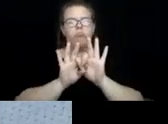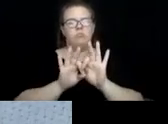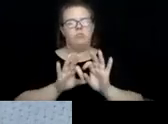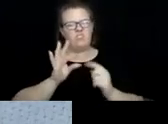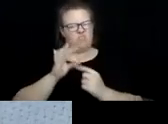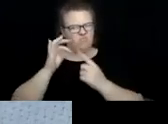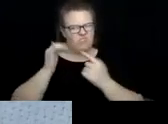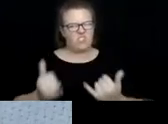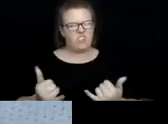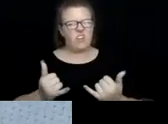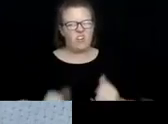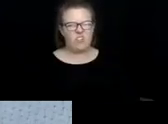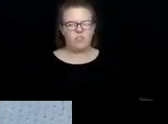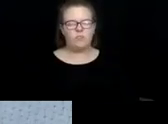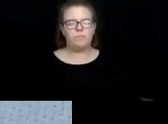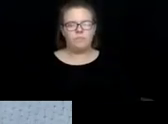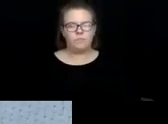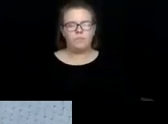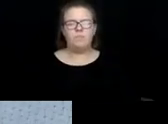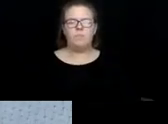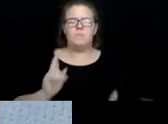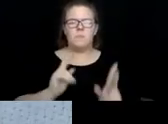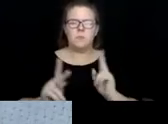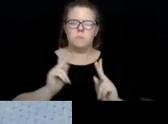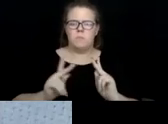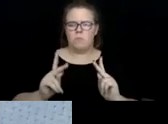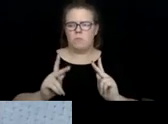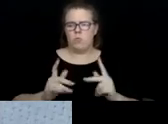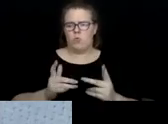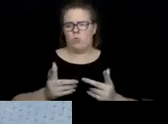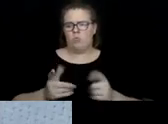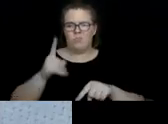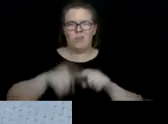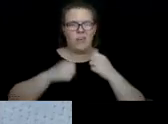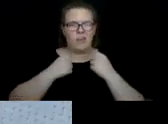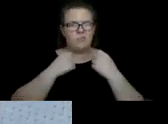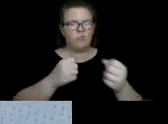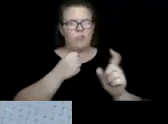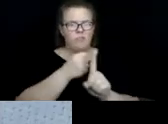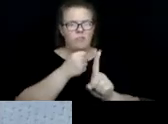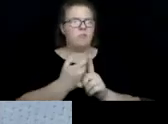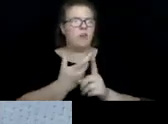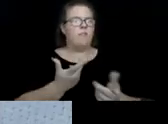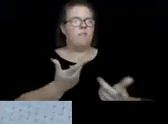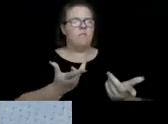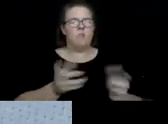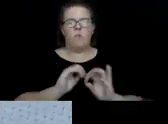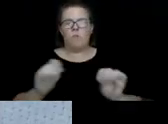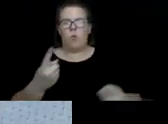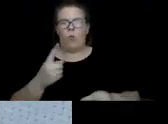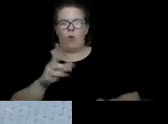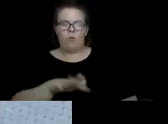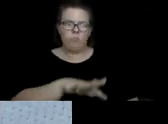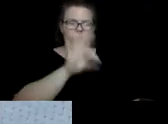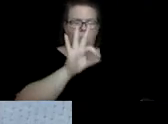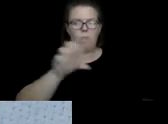during the pandemic for people who, uh, aren't able to drive, can't drive, don't have anybody to take them and